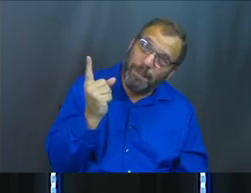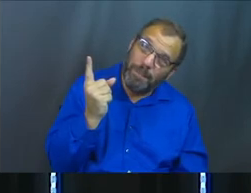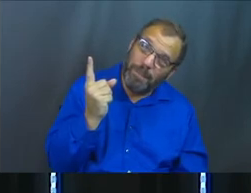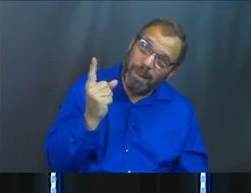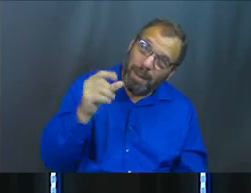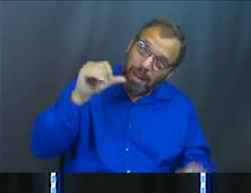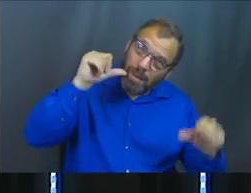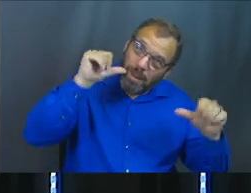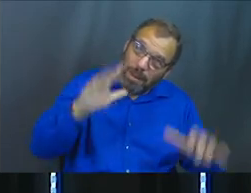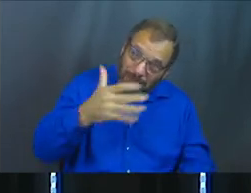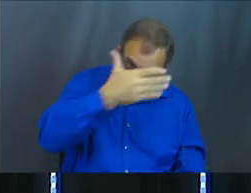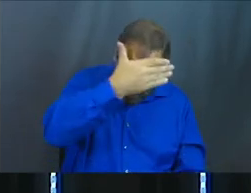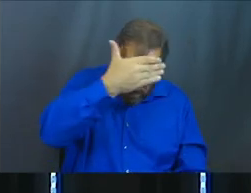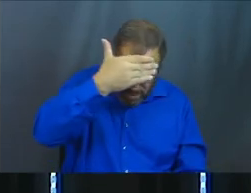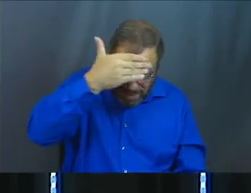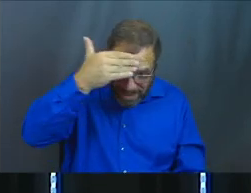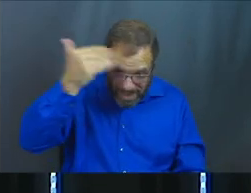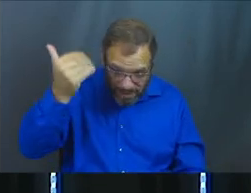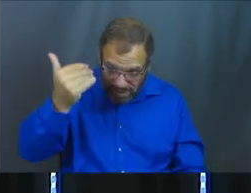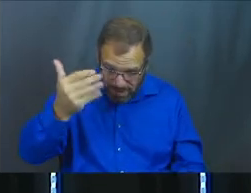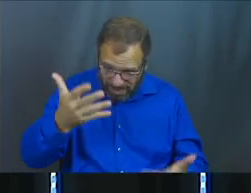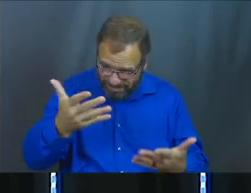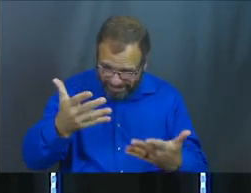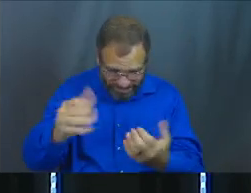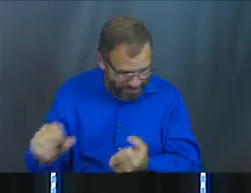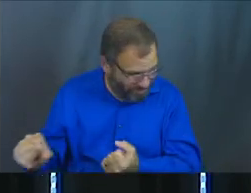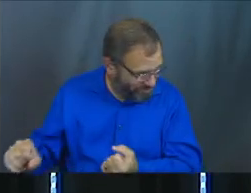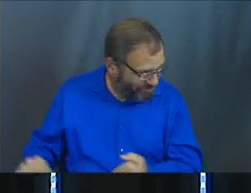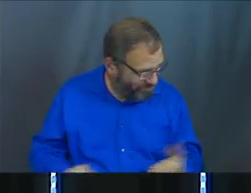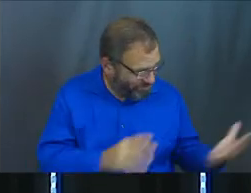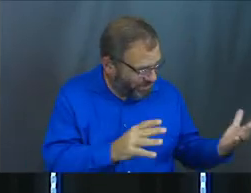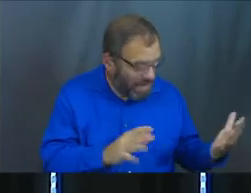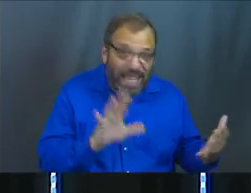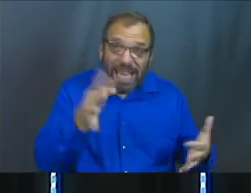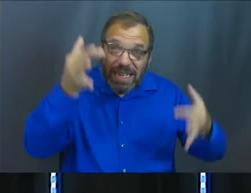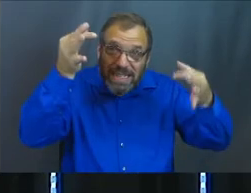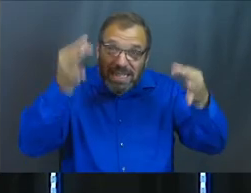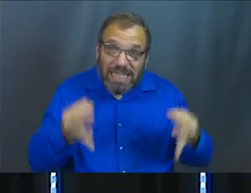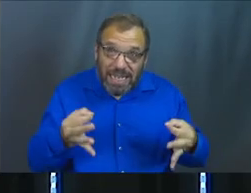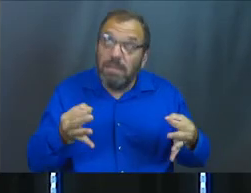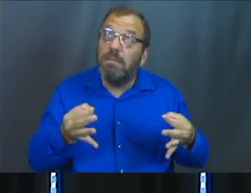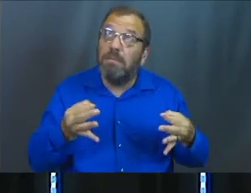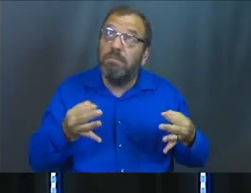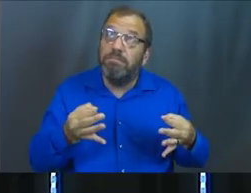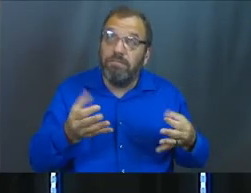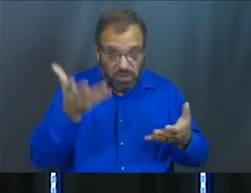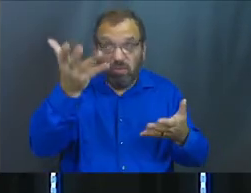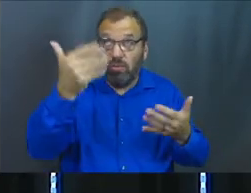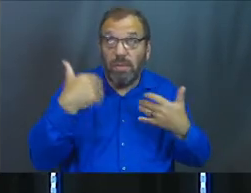The blessing of forgetfulness, of letting it all go, is a choice that, God, you've got that.